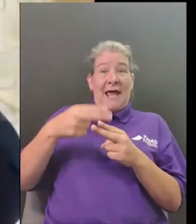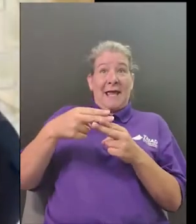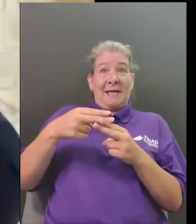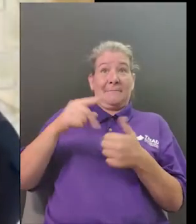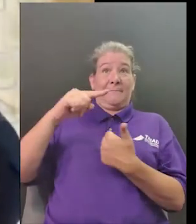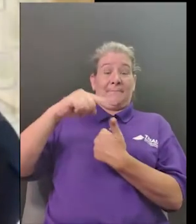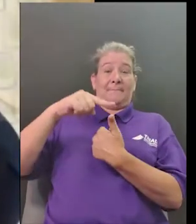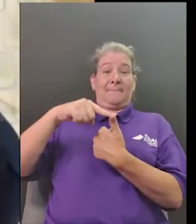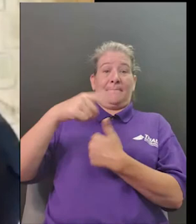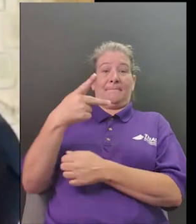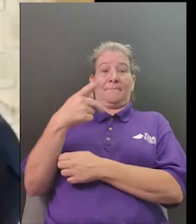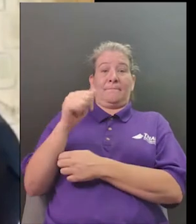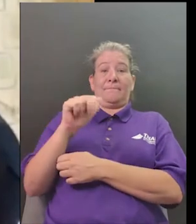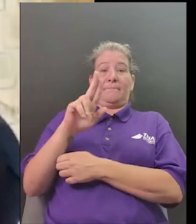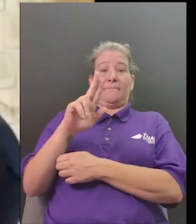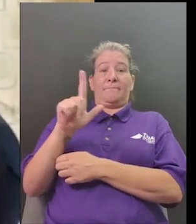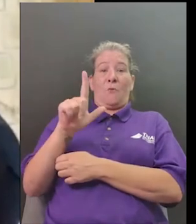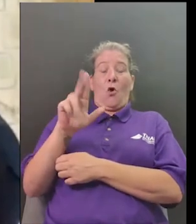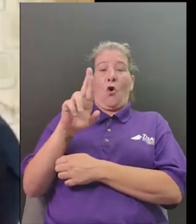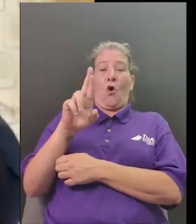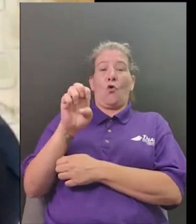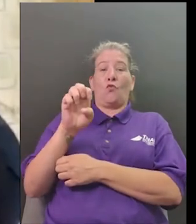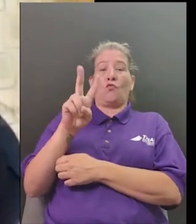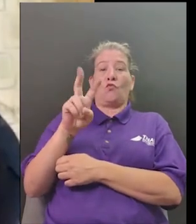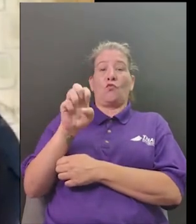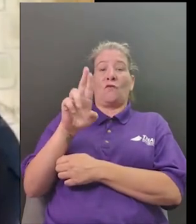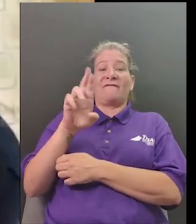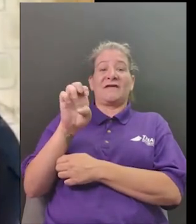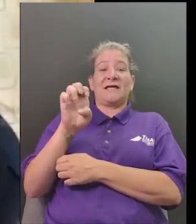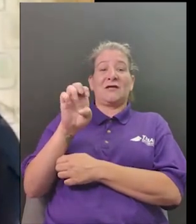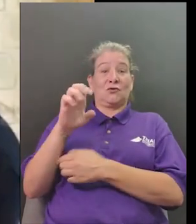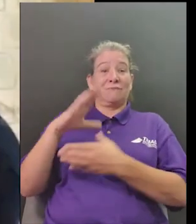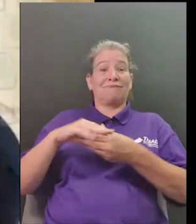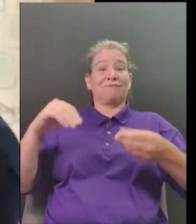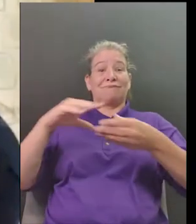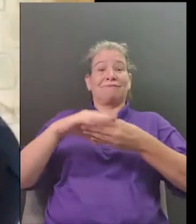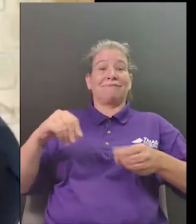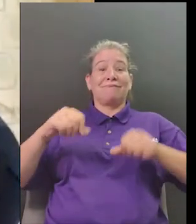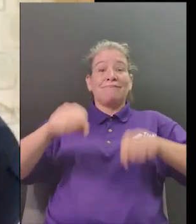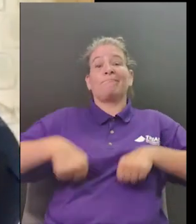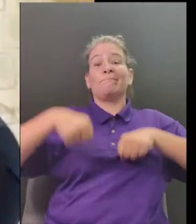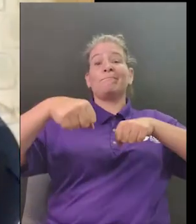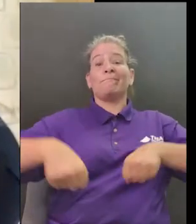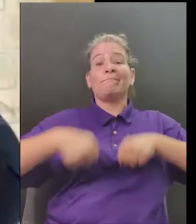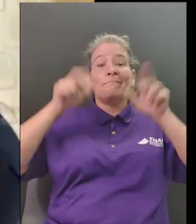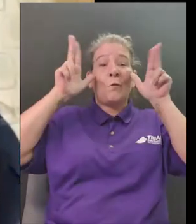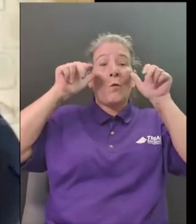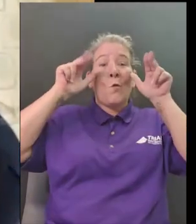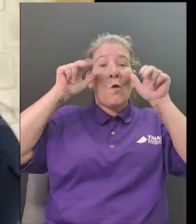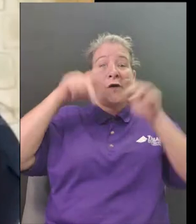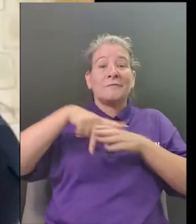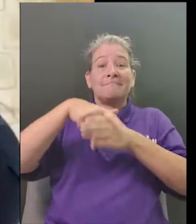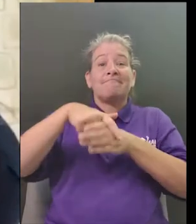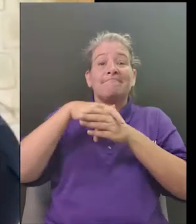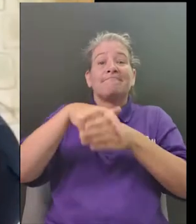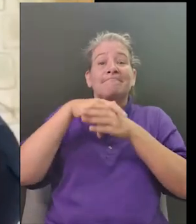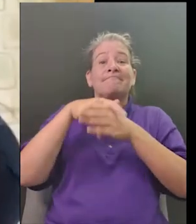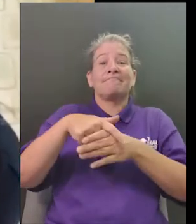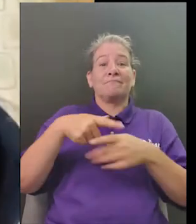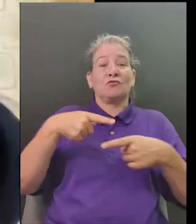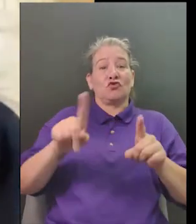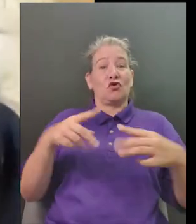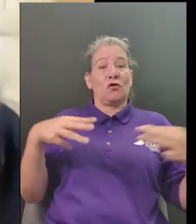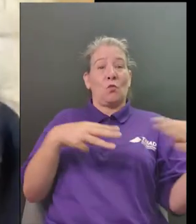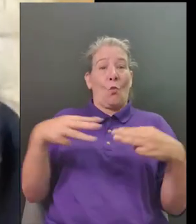more we want to know a little more about the background of the fourth of july right about what